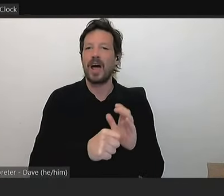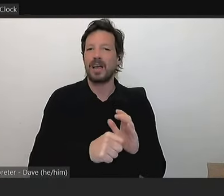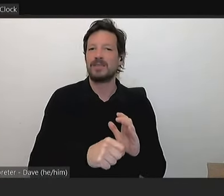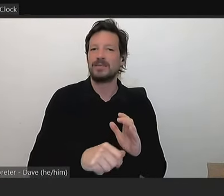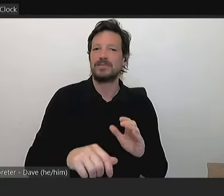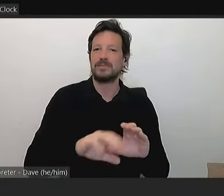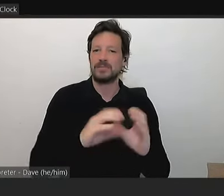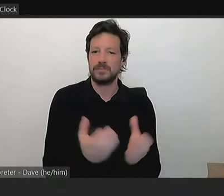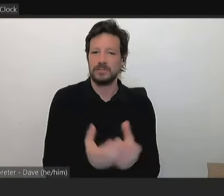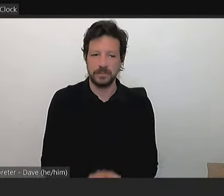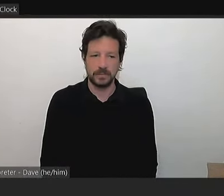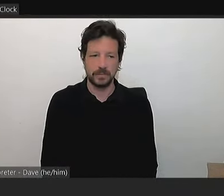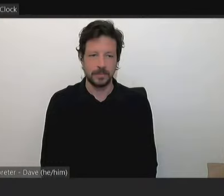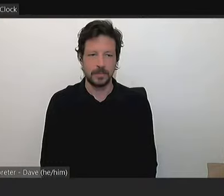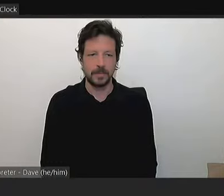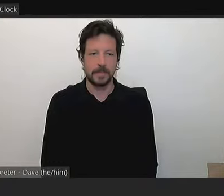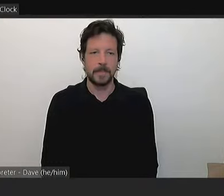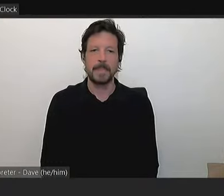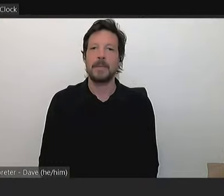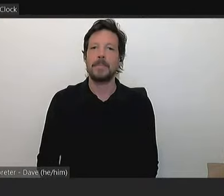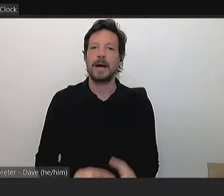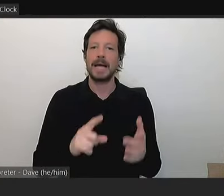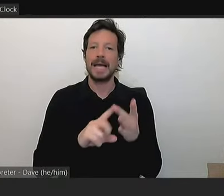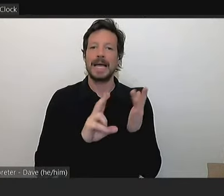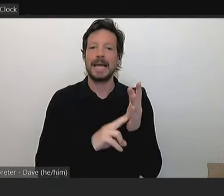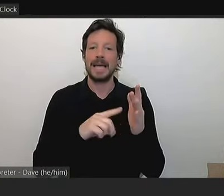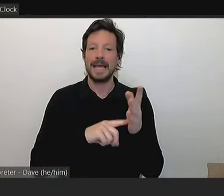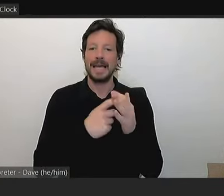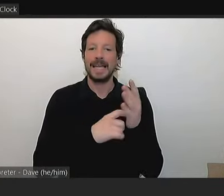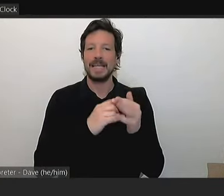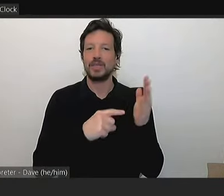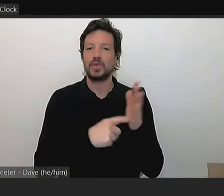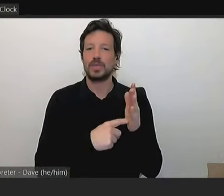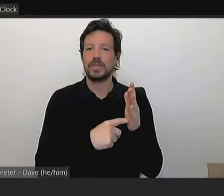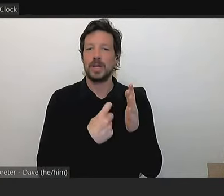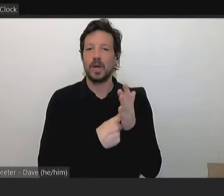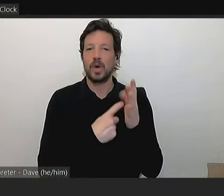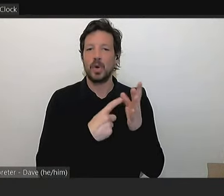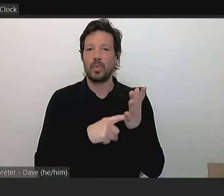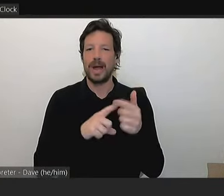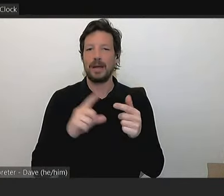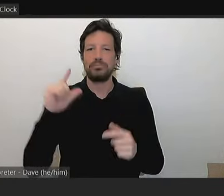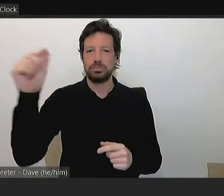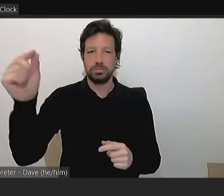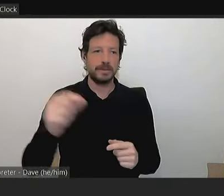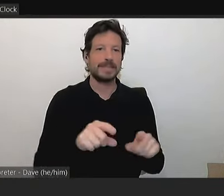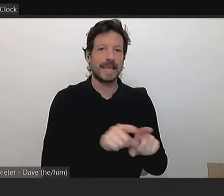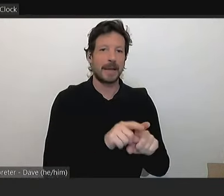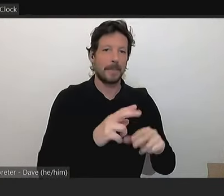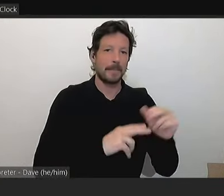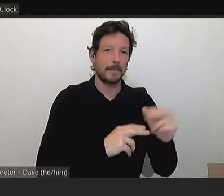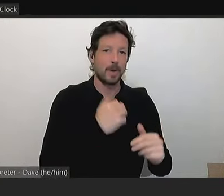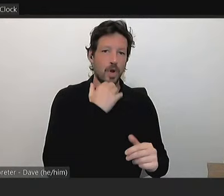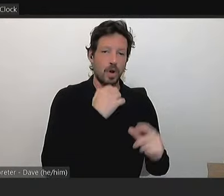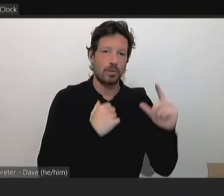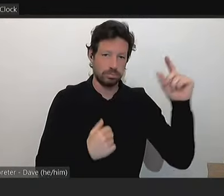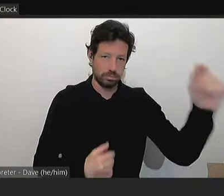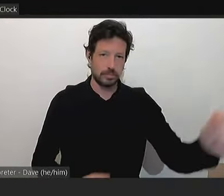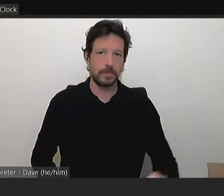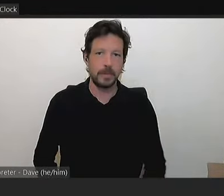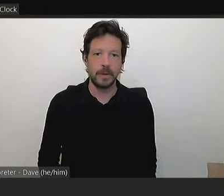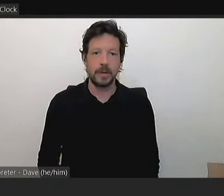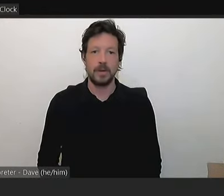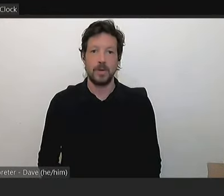interest rates have gone up very significantly, as have building costs. And these two things